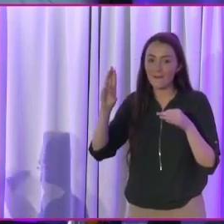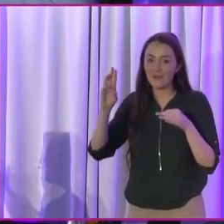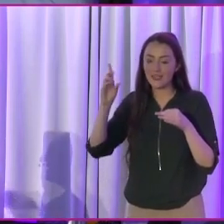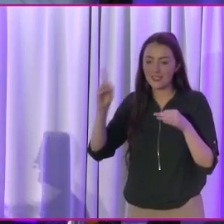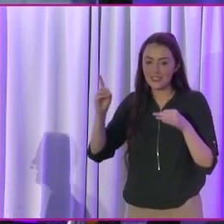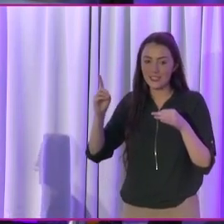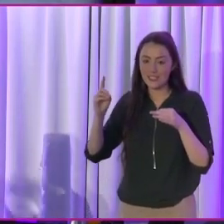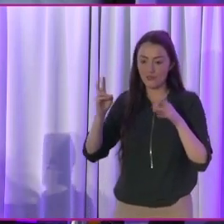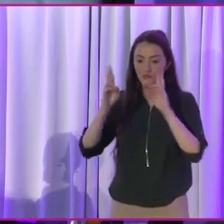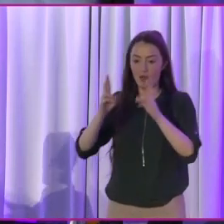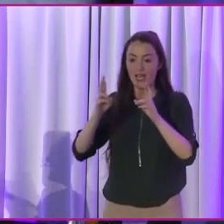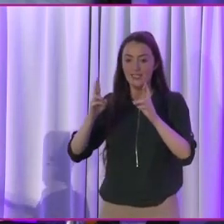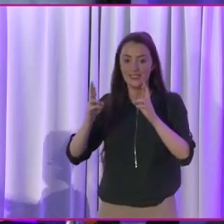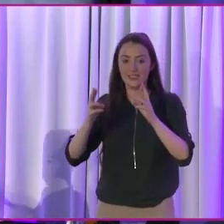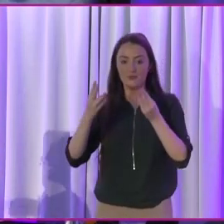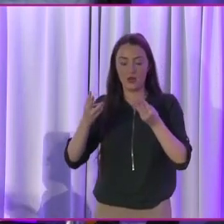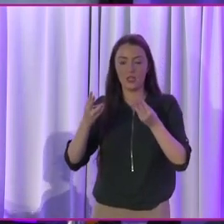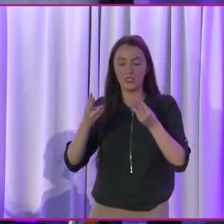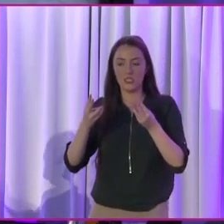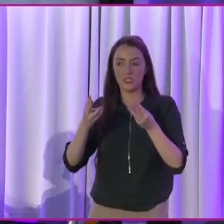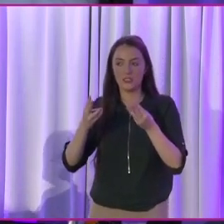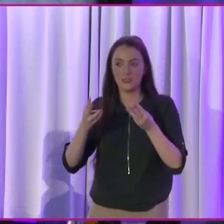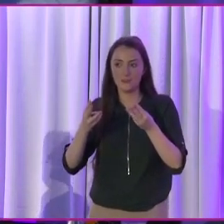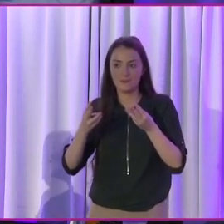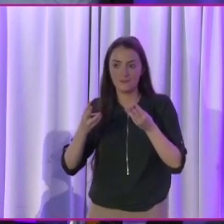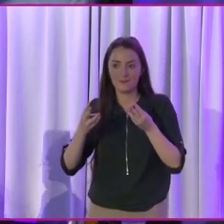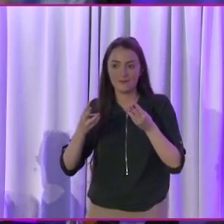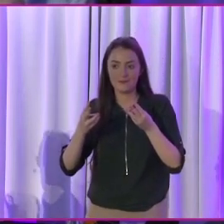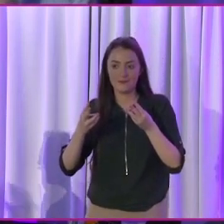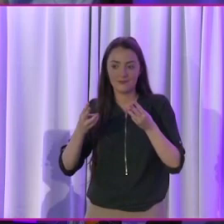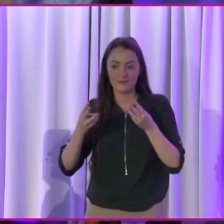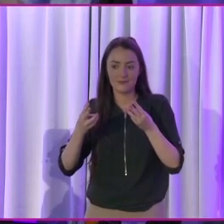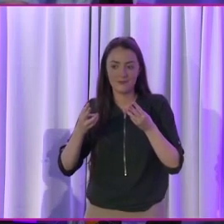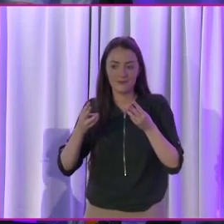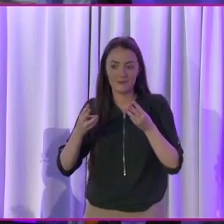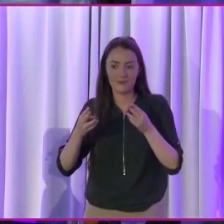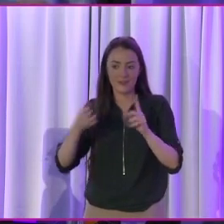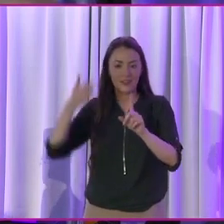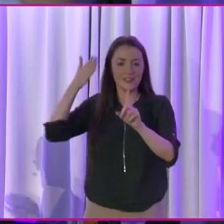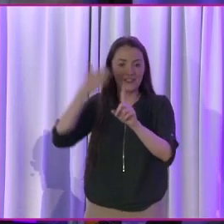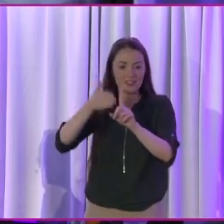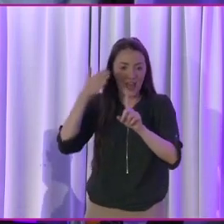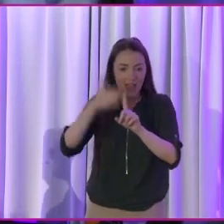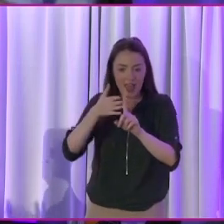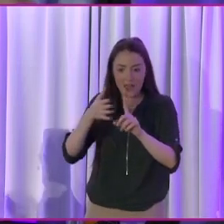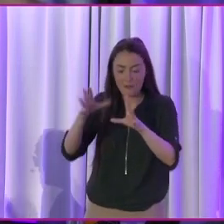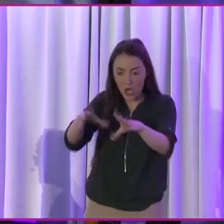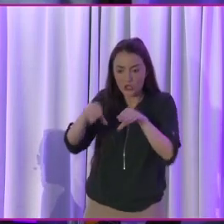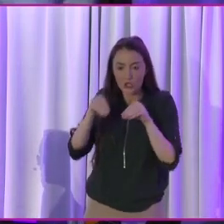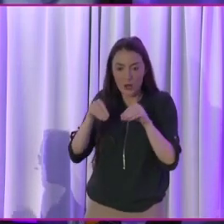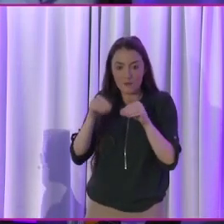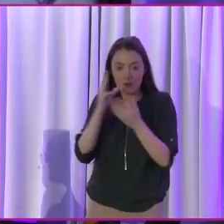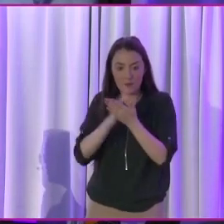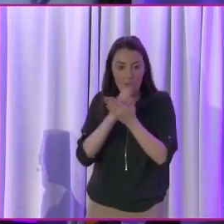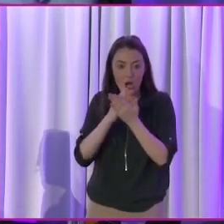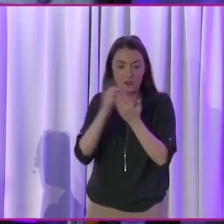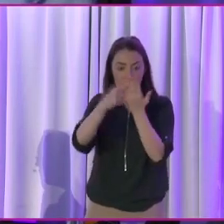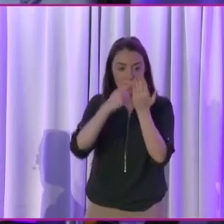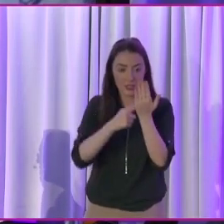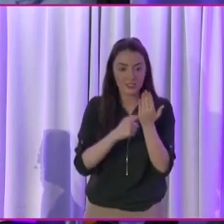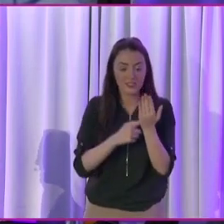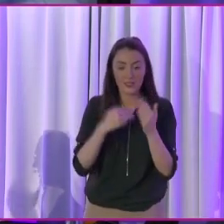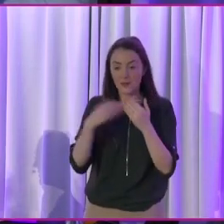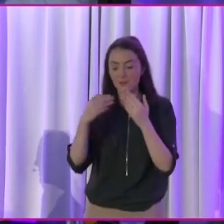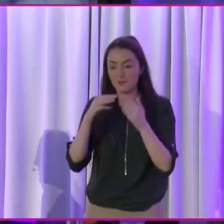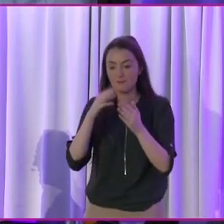of Disability, which is, it's, it's, it's, it's what's the zeitgeist now. We've all got it, you've adopted it, it's part of policy, it's part of the government going